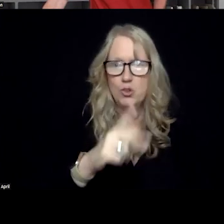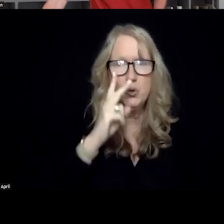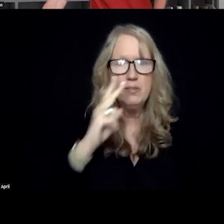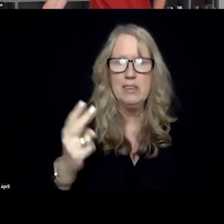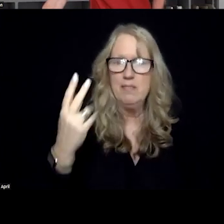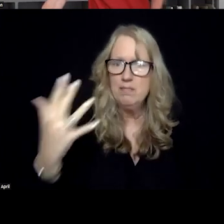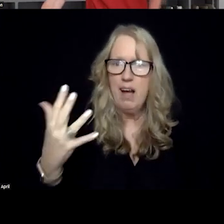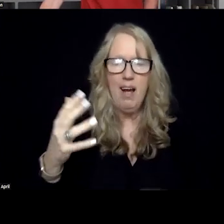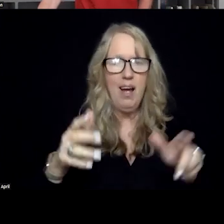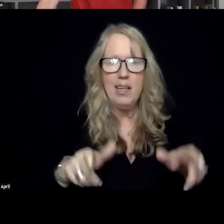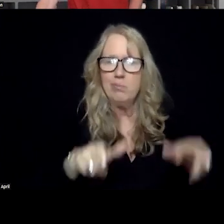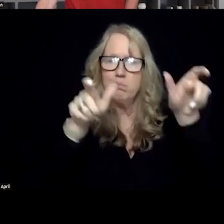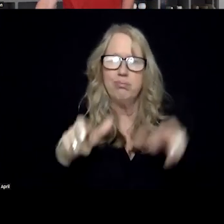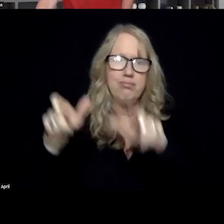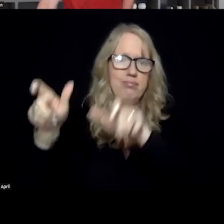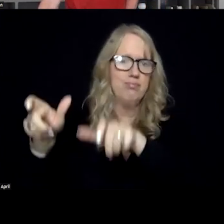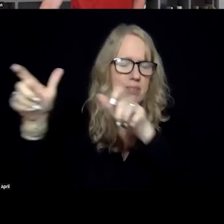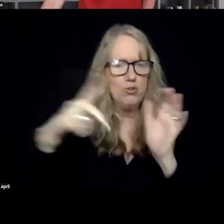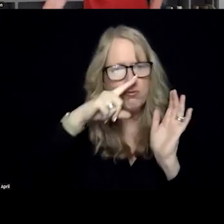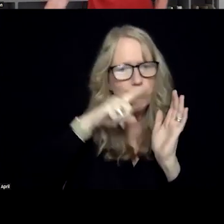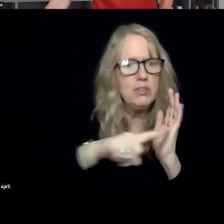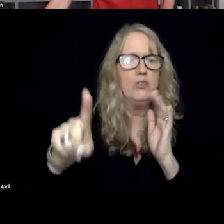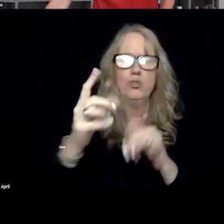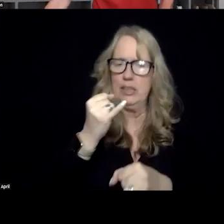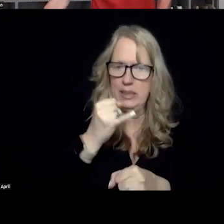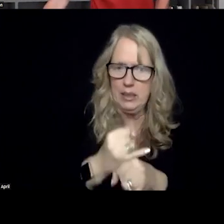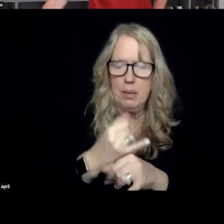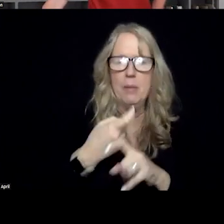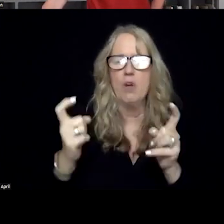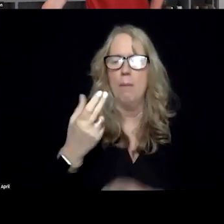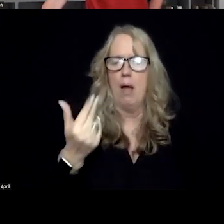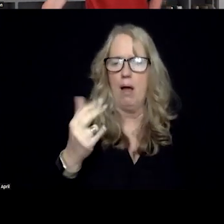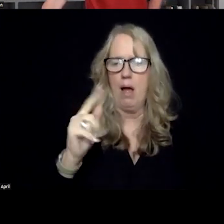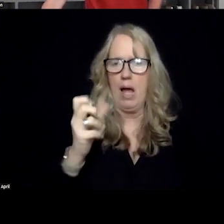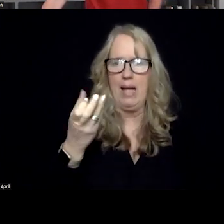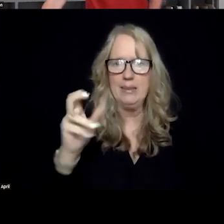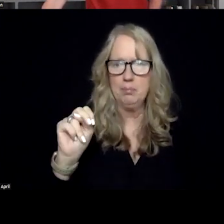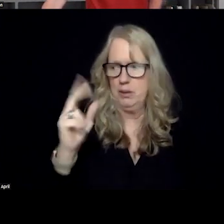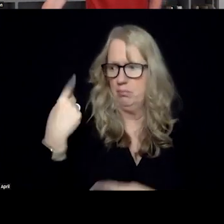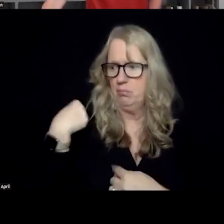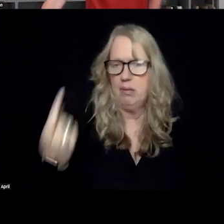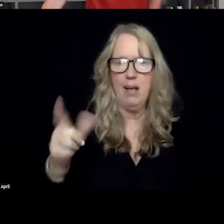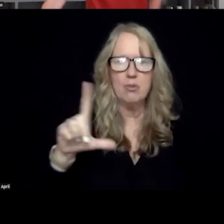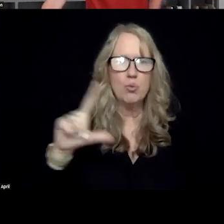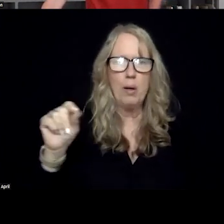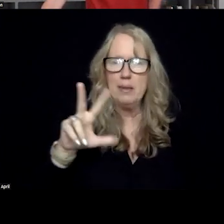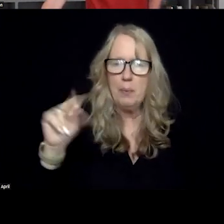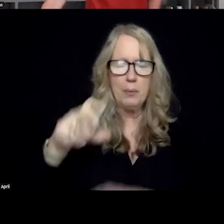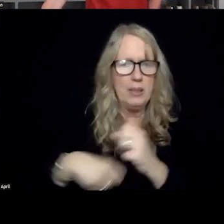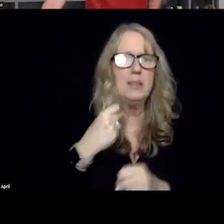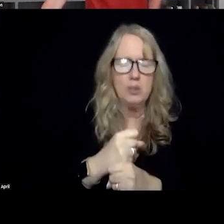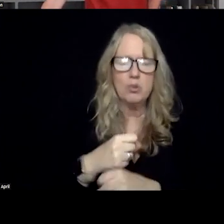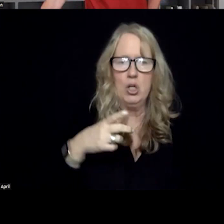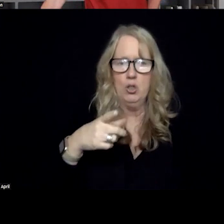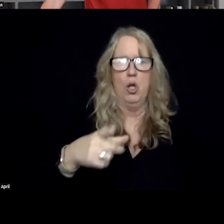cancer treatment, cancer research institute funded by the Huntsman's over the last 20 or 30 years. We're going to be in that